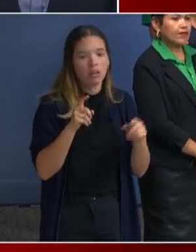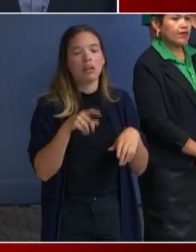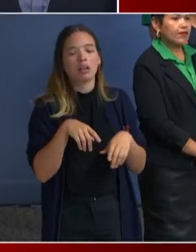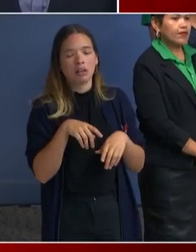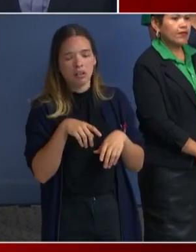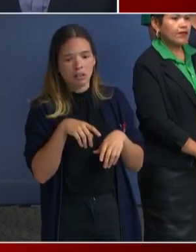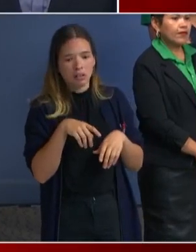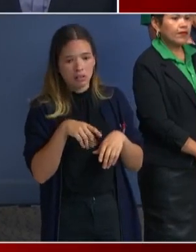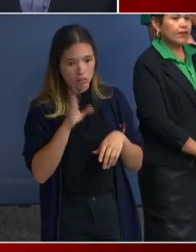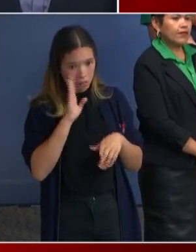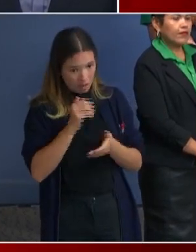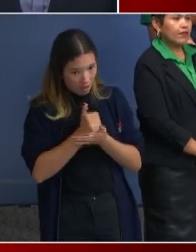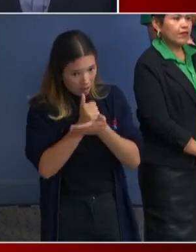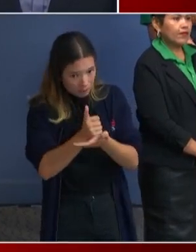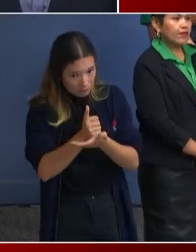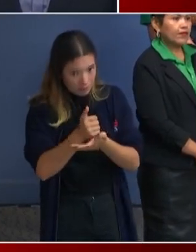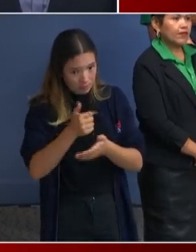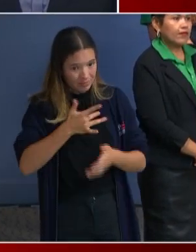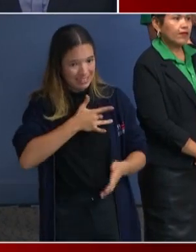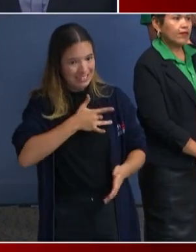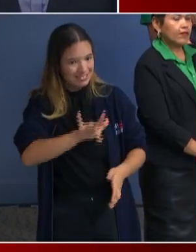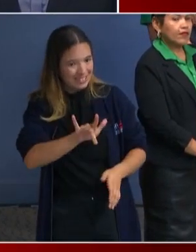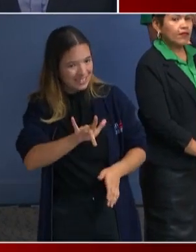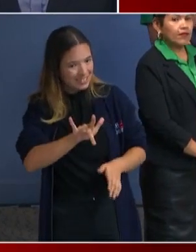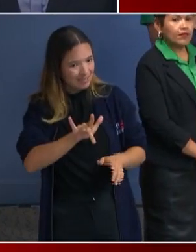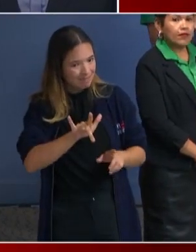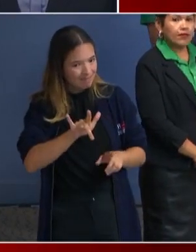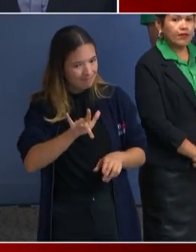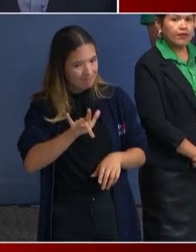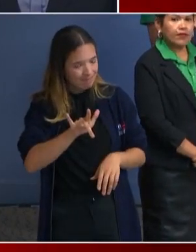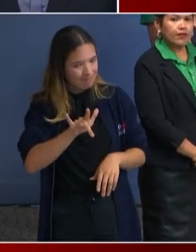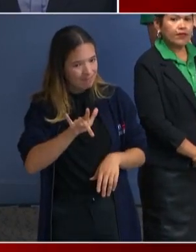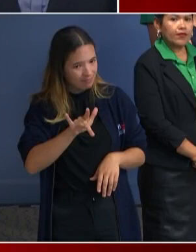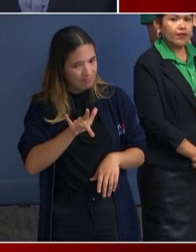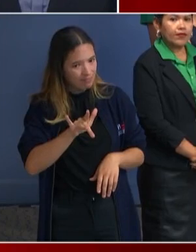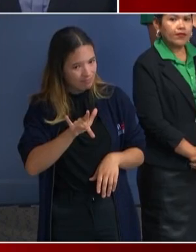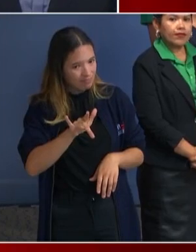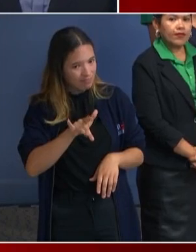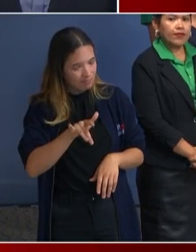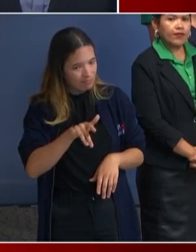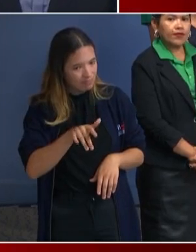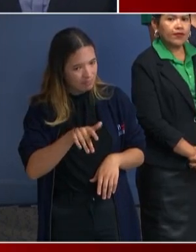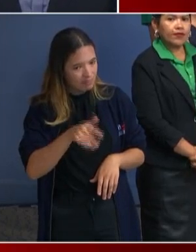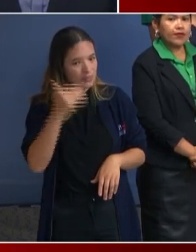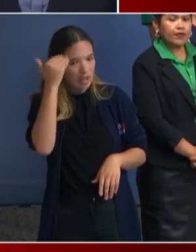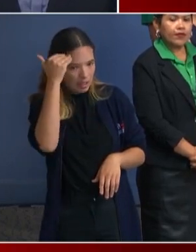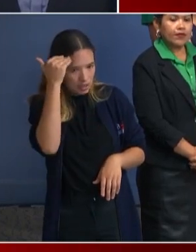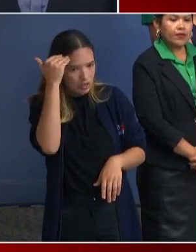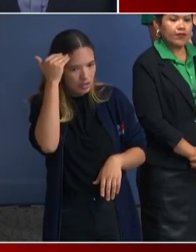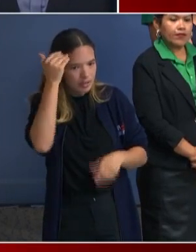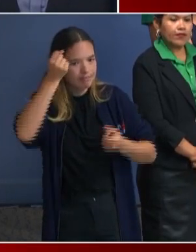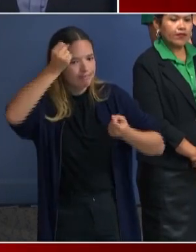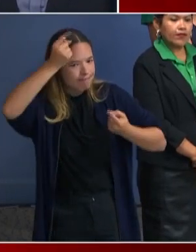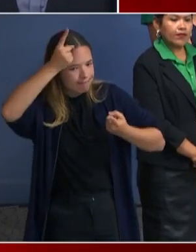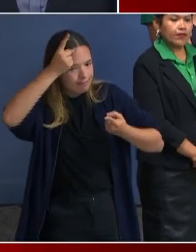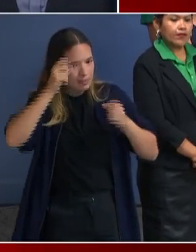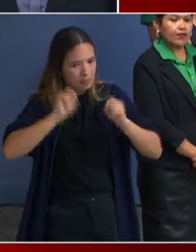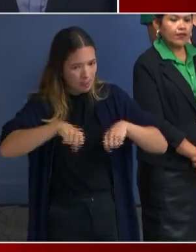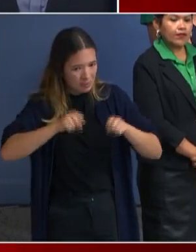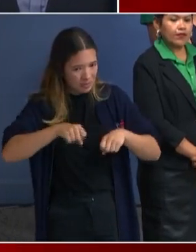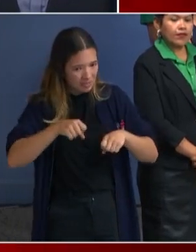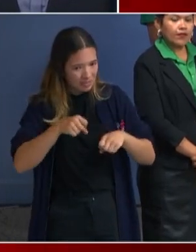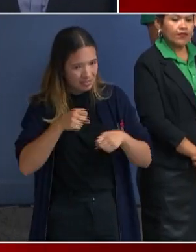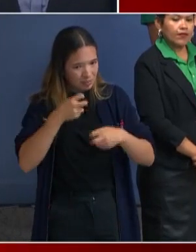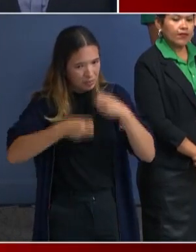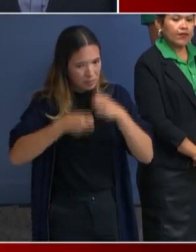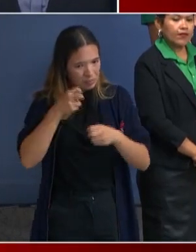have a sensitivity and, uh, some knowledge on potential, uh, issues impacting LGBTQ